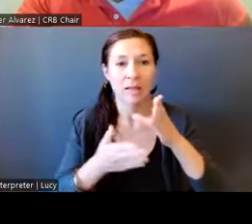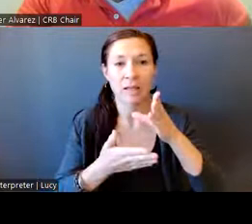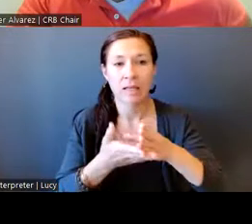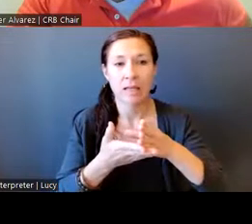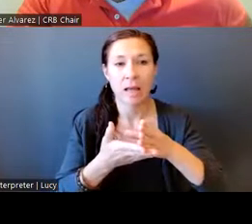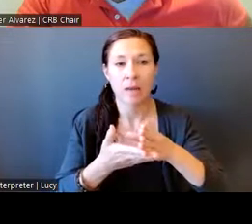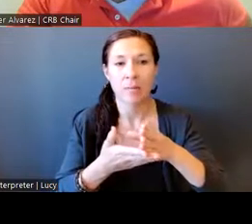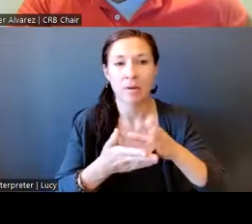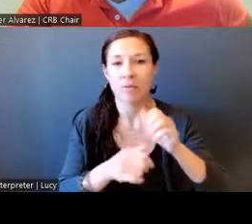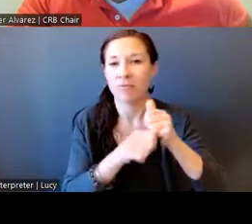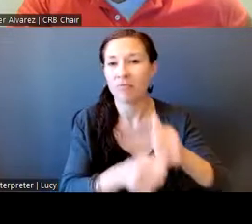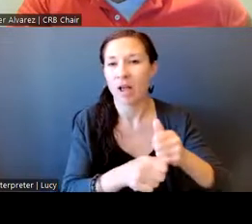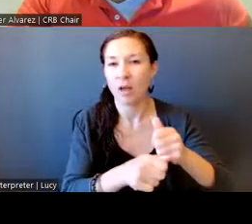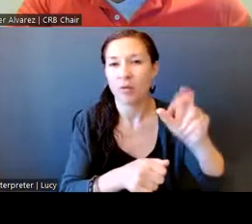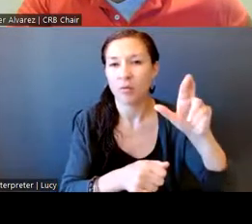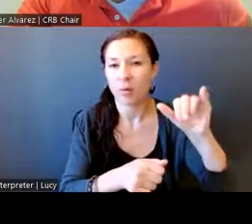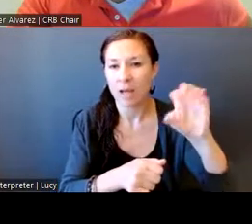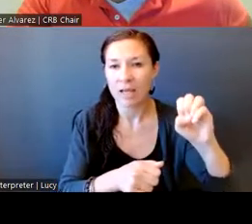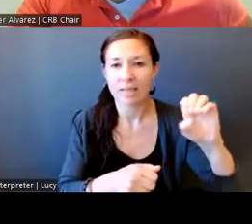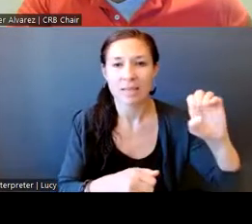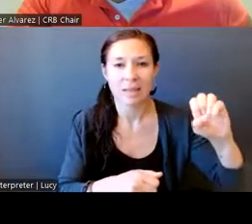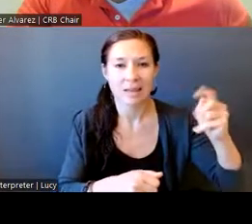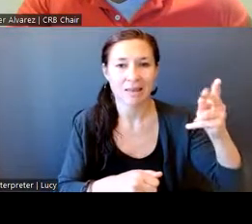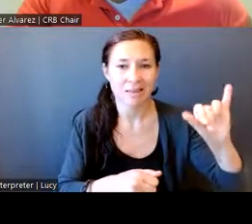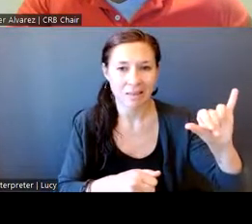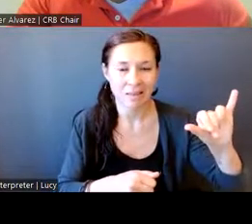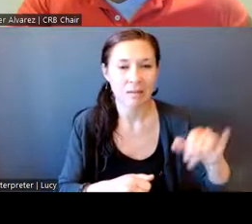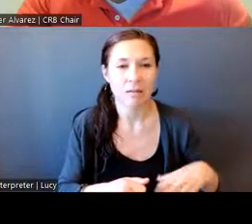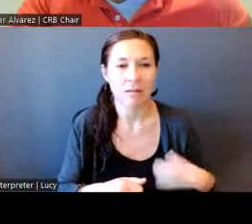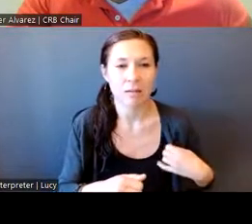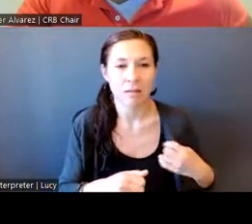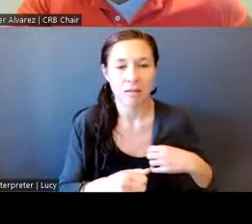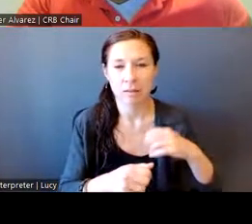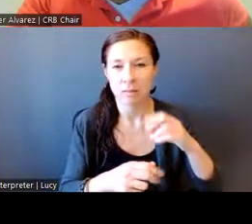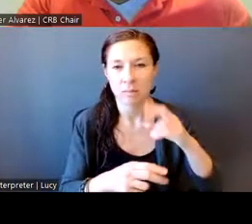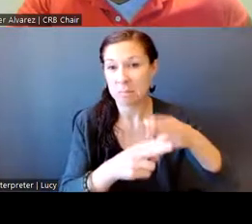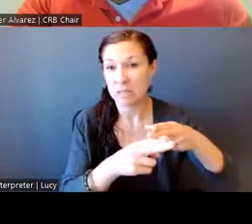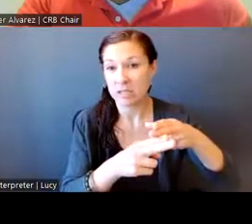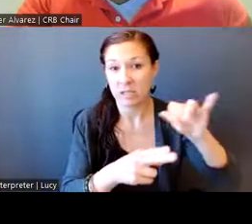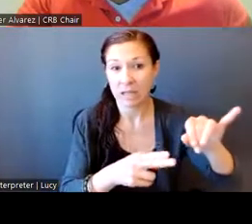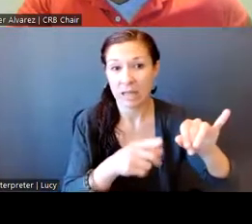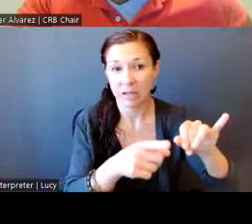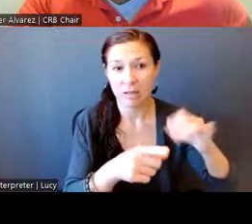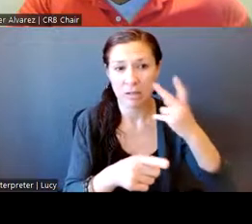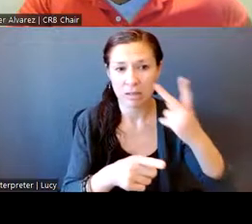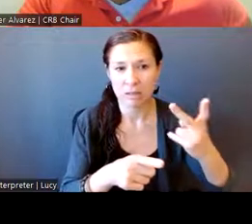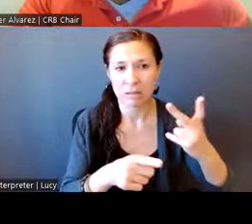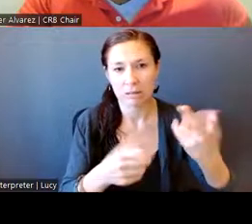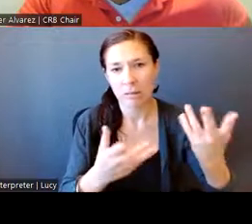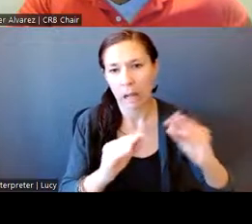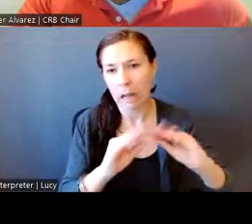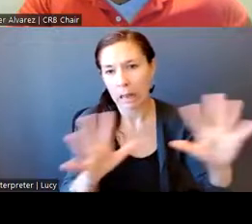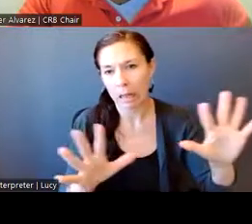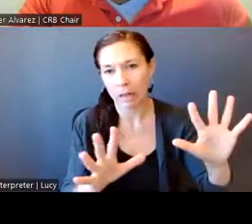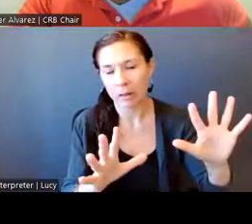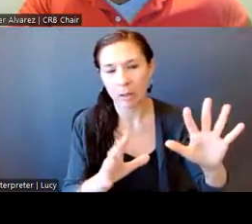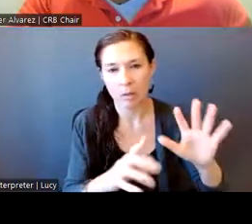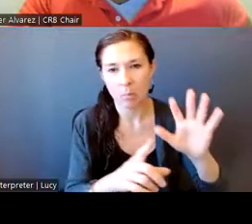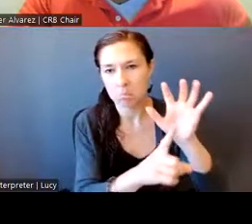I wanted to specify that because clearly you can see that there's over-representation of Black